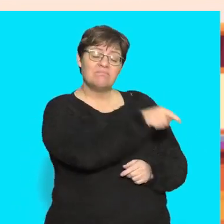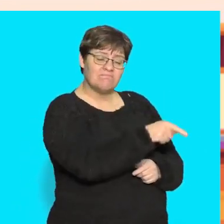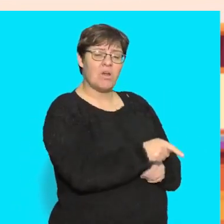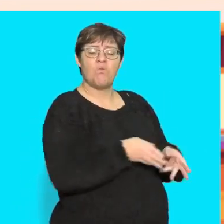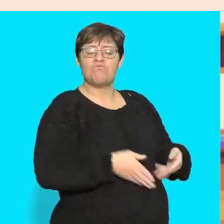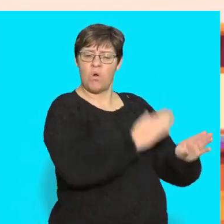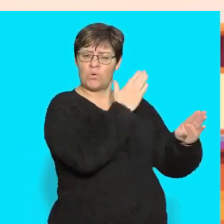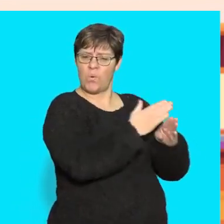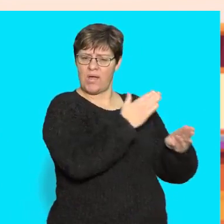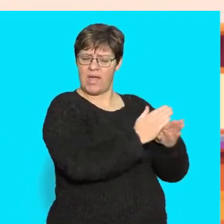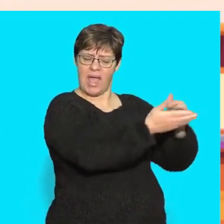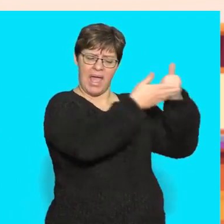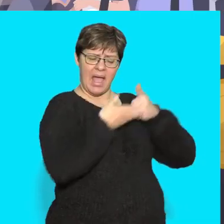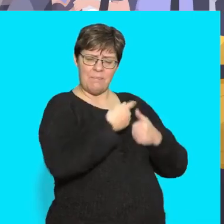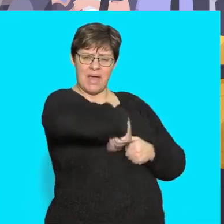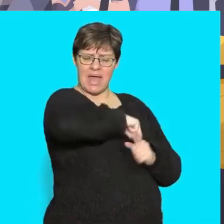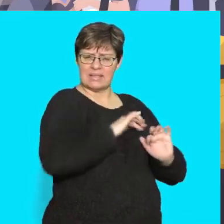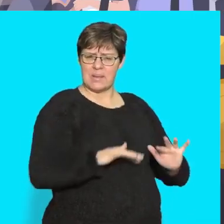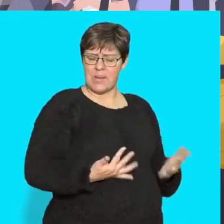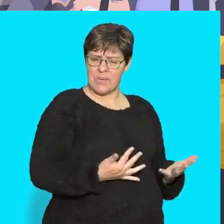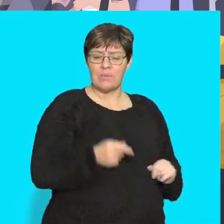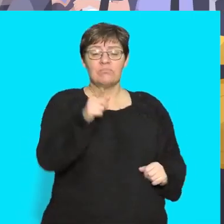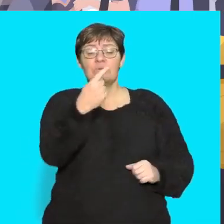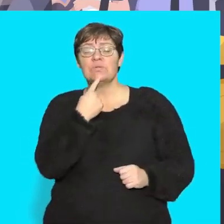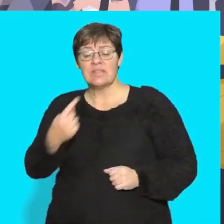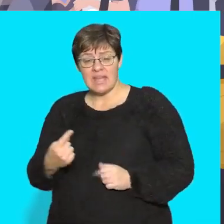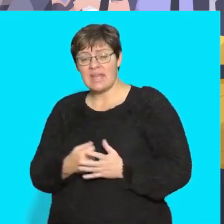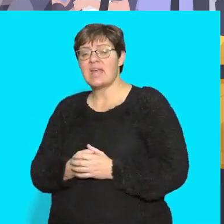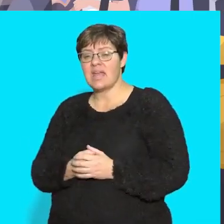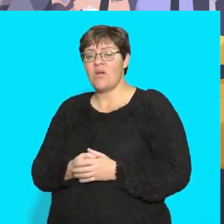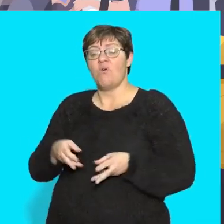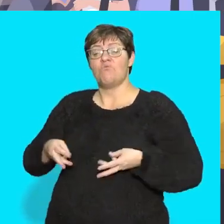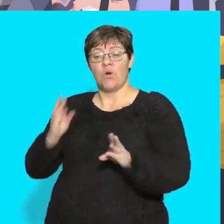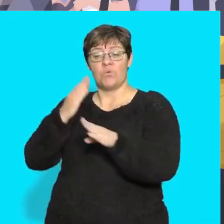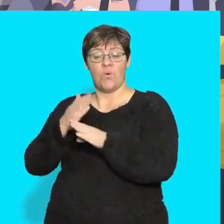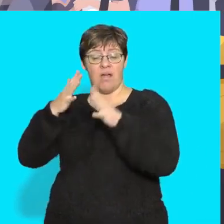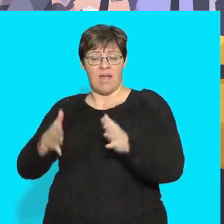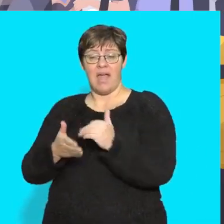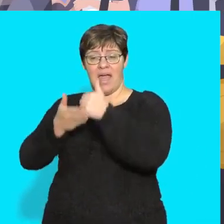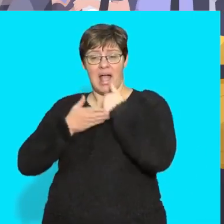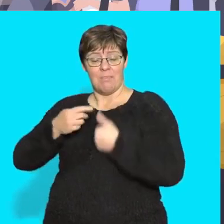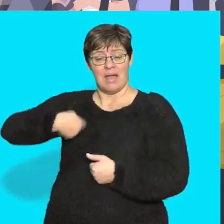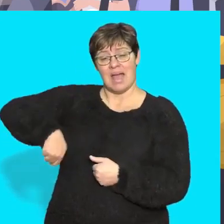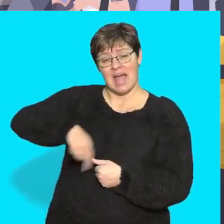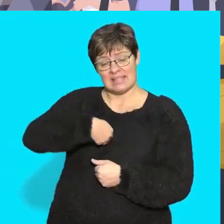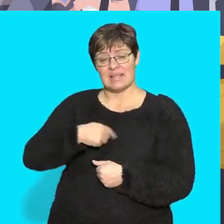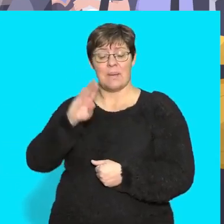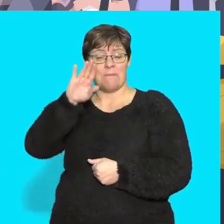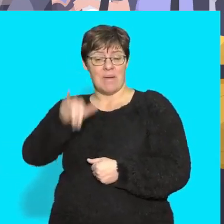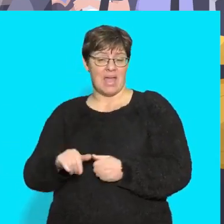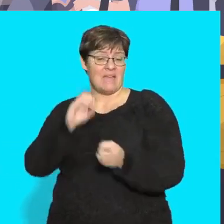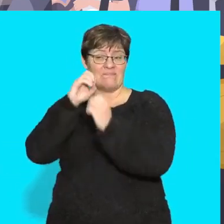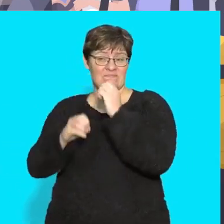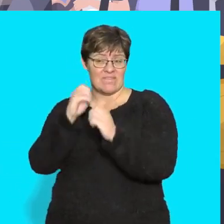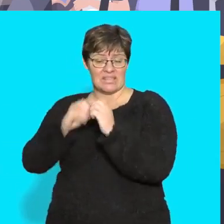they help us? You say, road workers help us by fixing the roads. Say it now. You